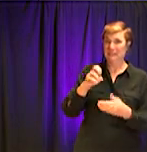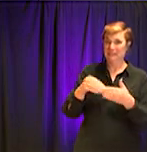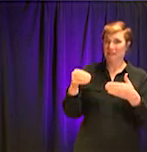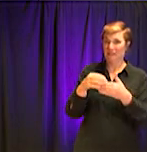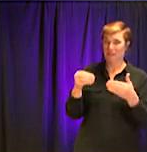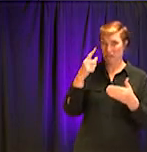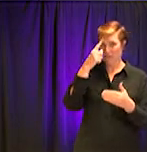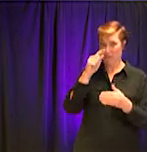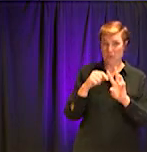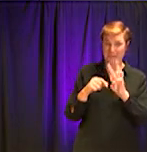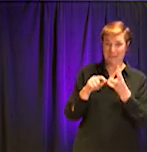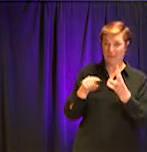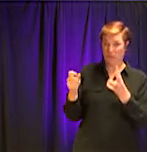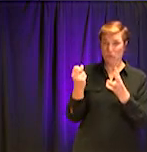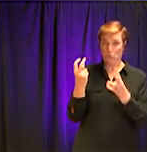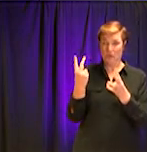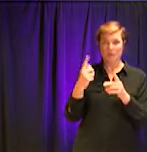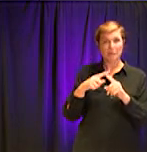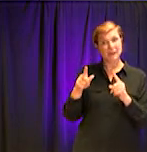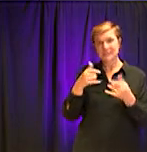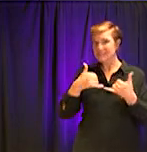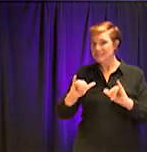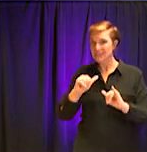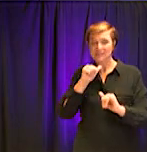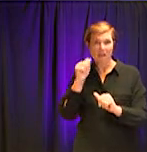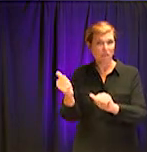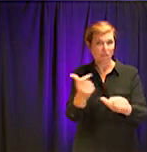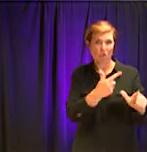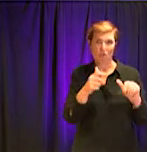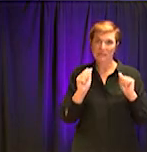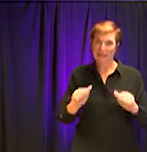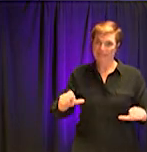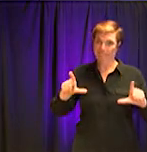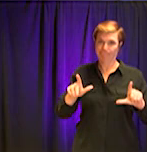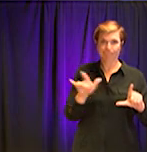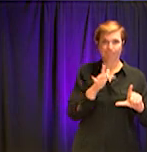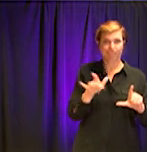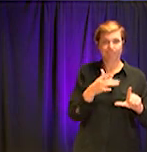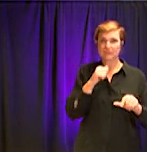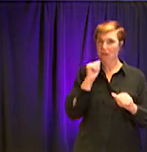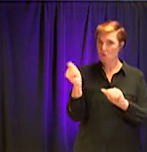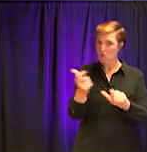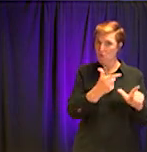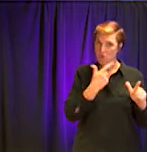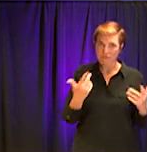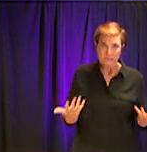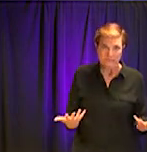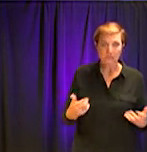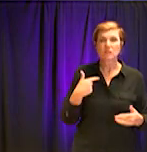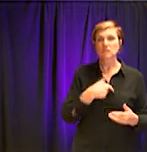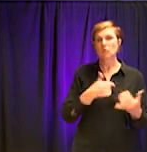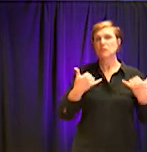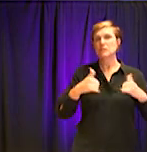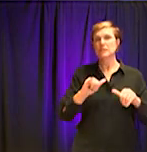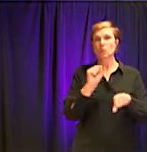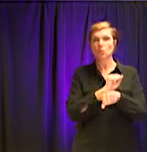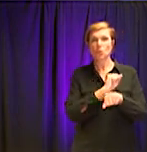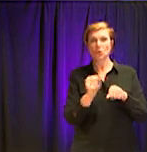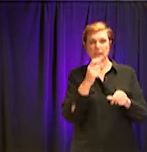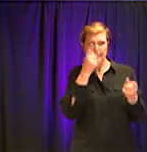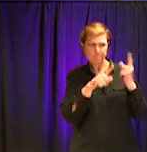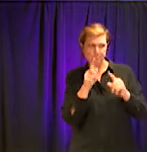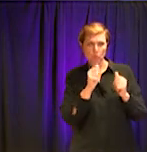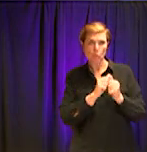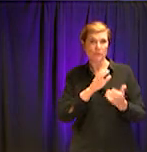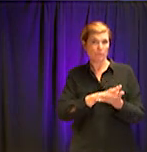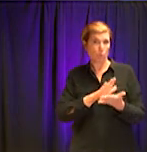And we have more work to do. So we will continue to work with our Board of Education, with our providers to make sure that